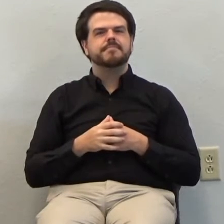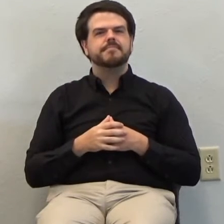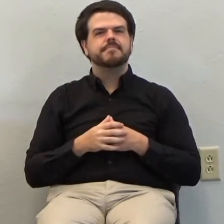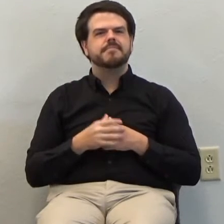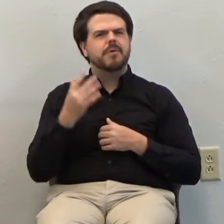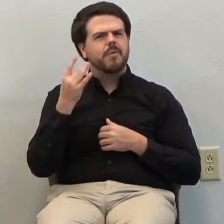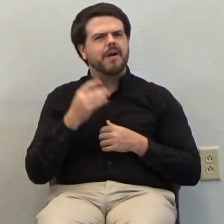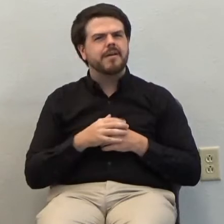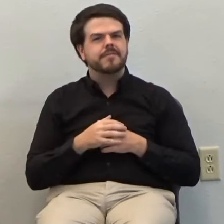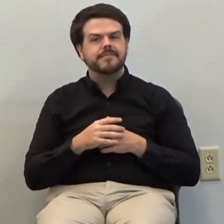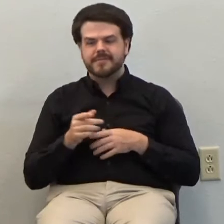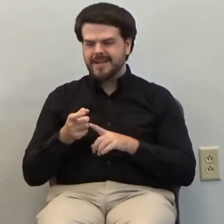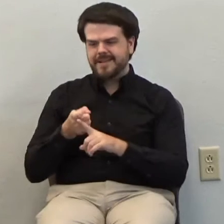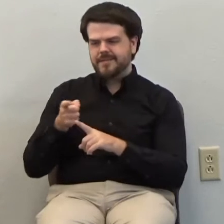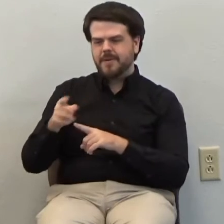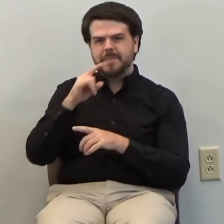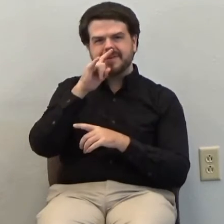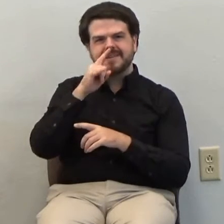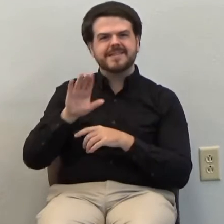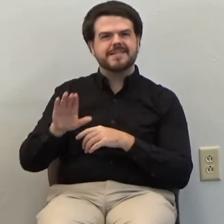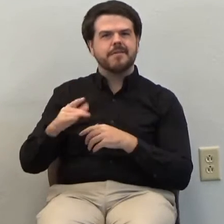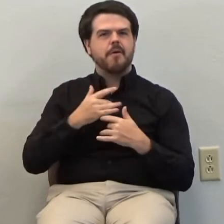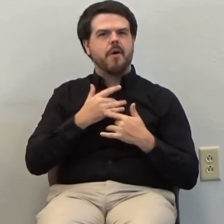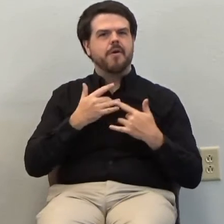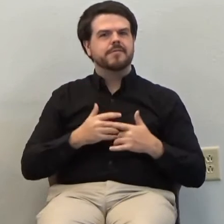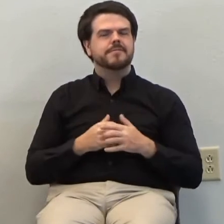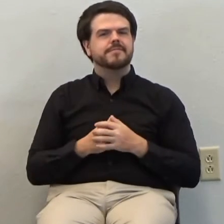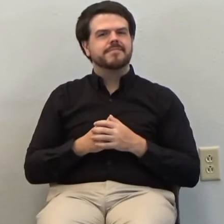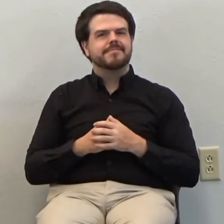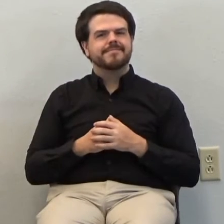it came from the child's heart. So imperfect.